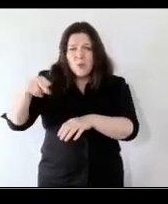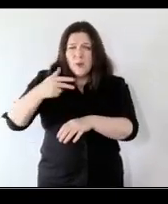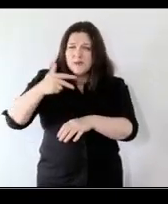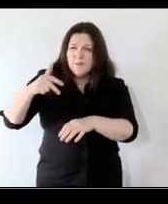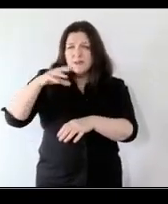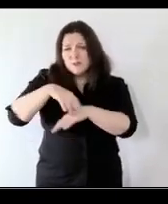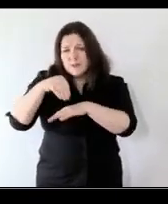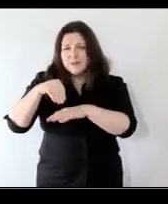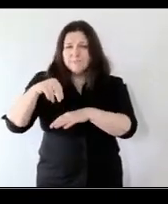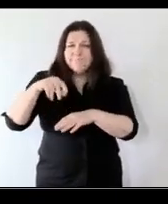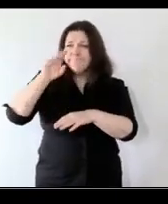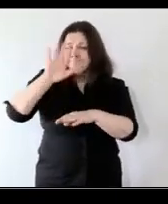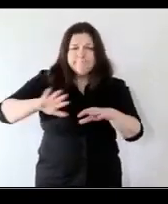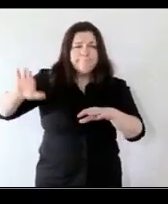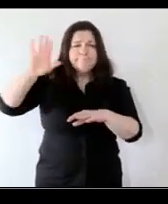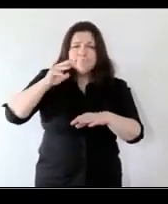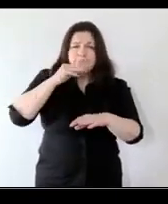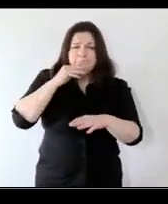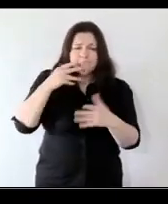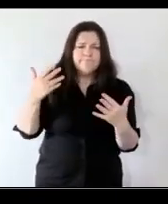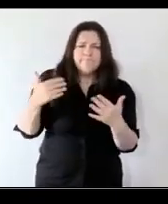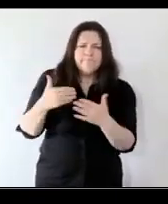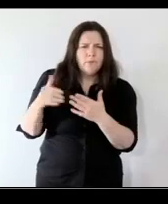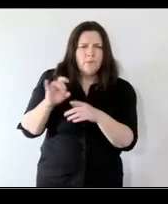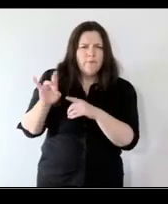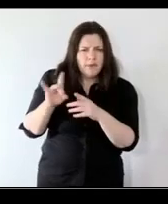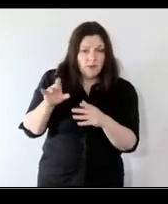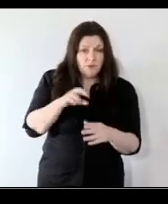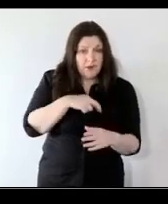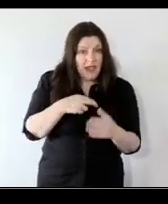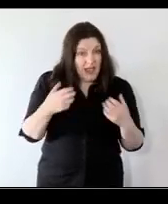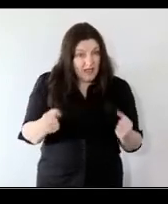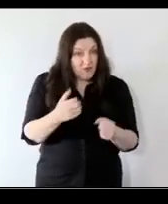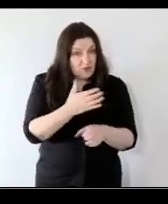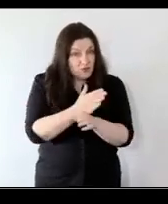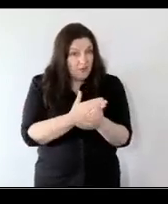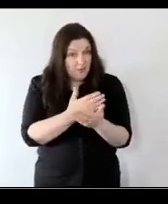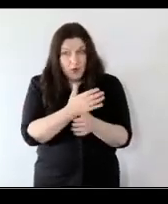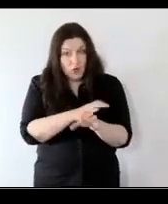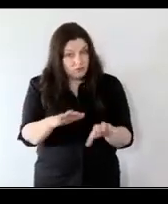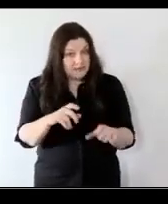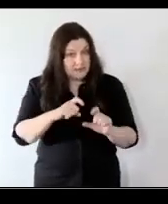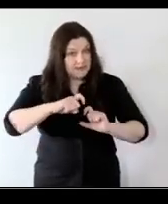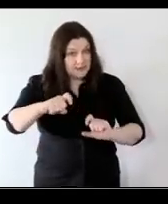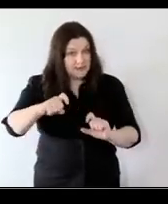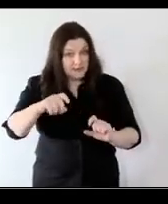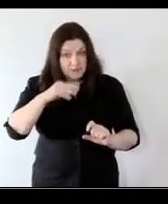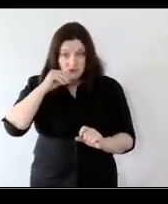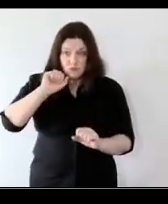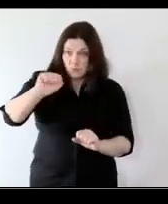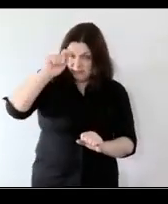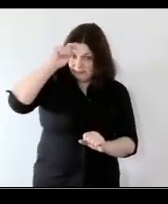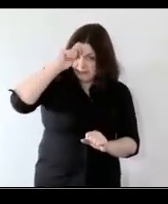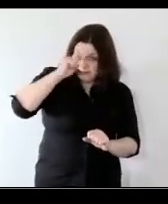the shining light the lighthouse of of best practices and examples so are there countries still today did they actually to your mind